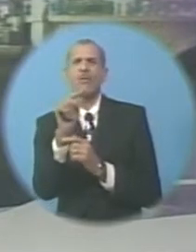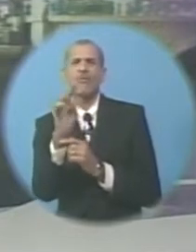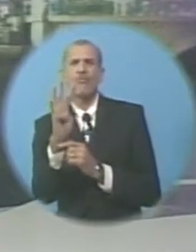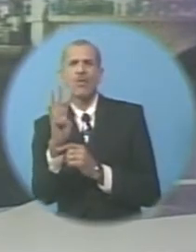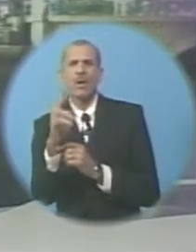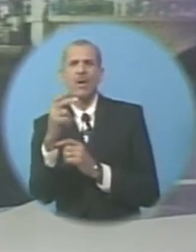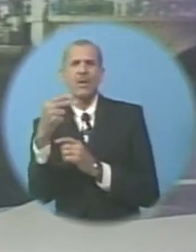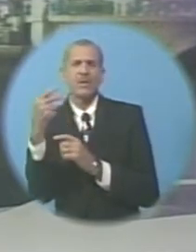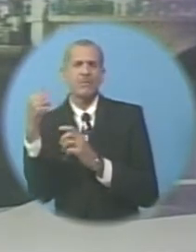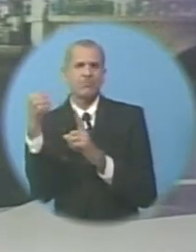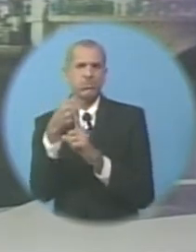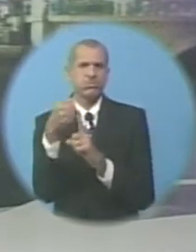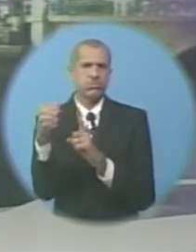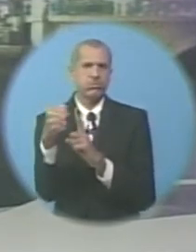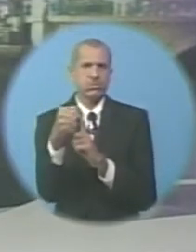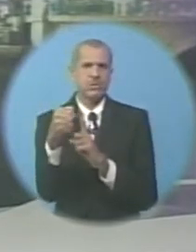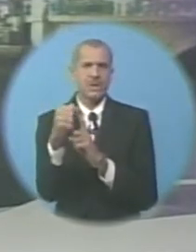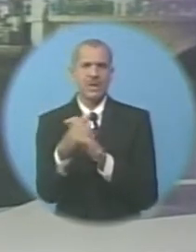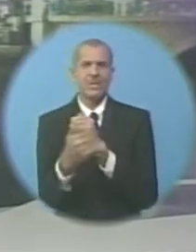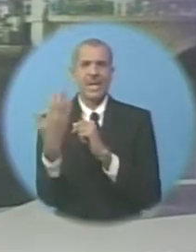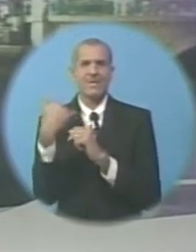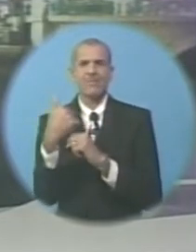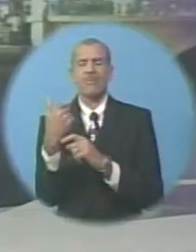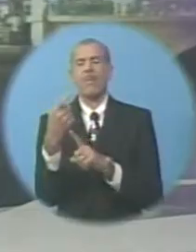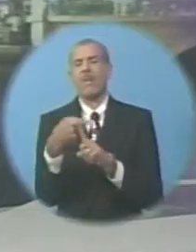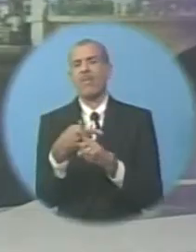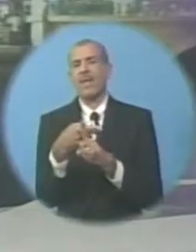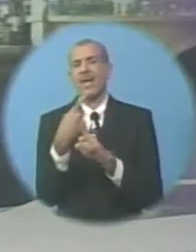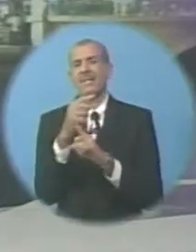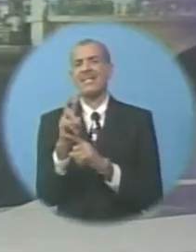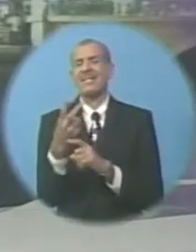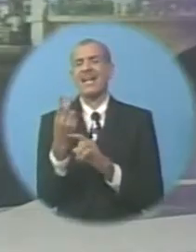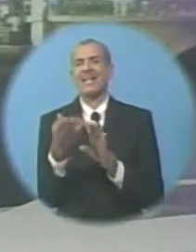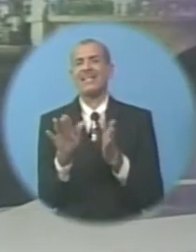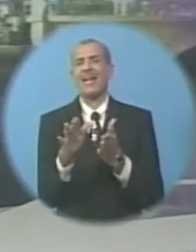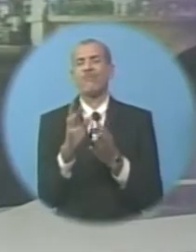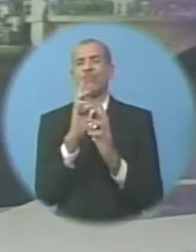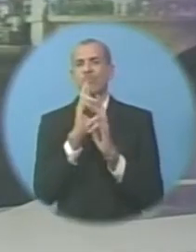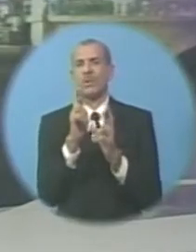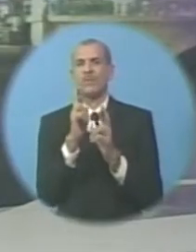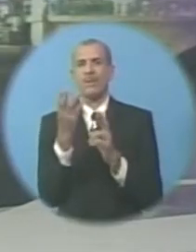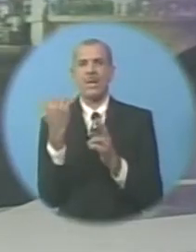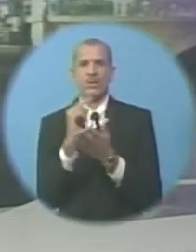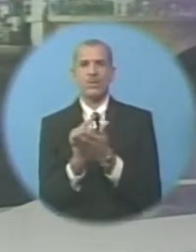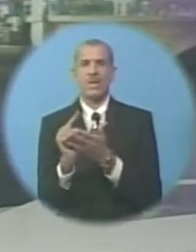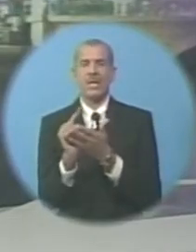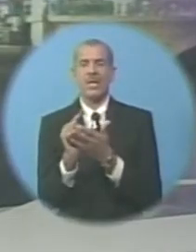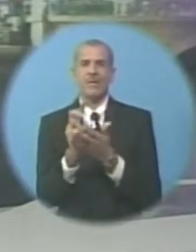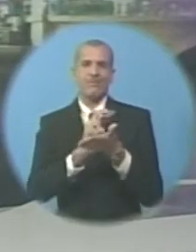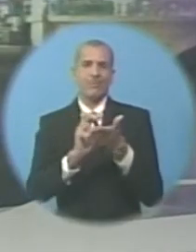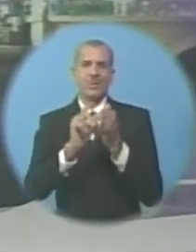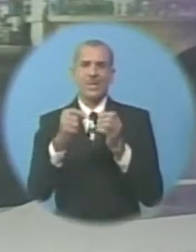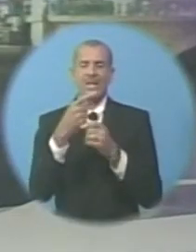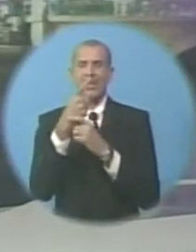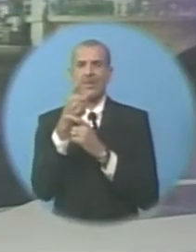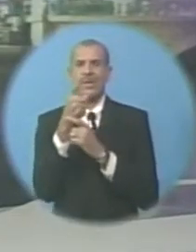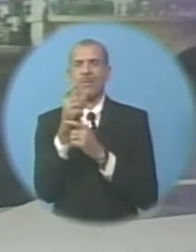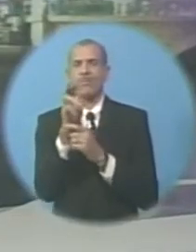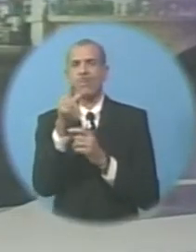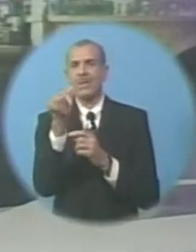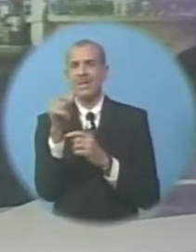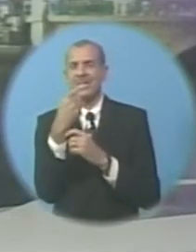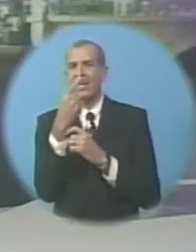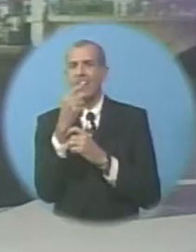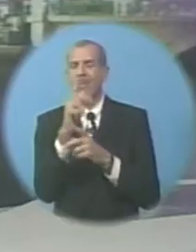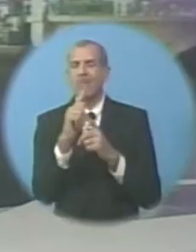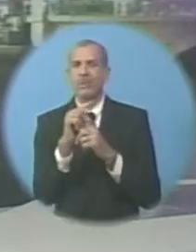Caribbean country last month It is the second such death reported in the past week Now journalists with the Associated Press saw protesters